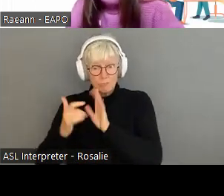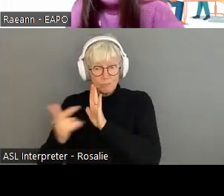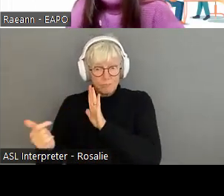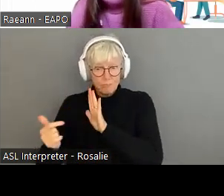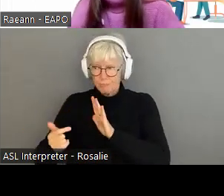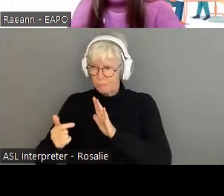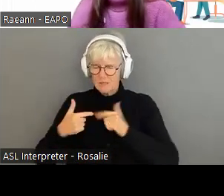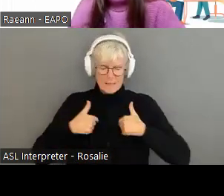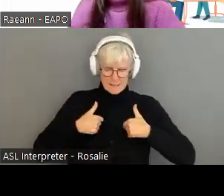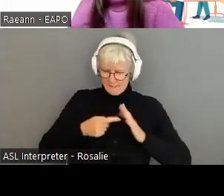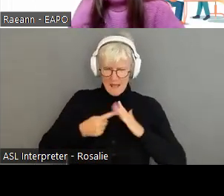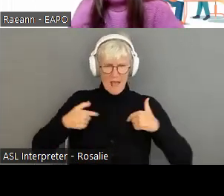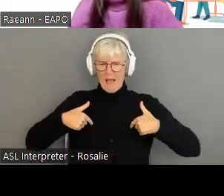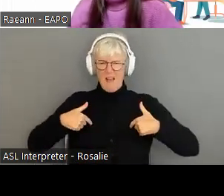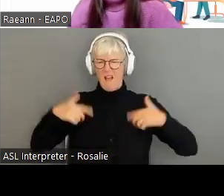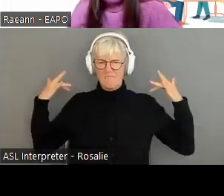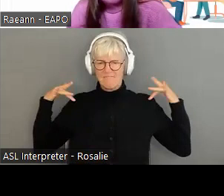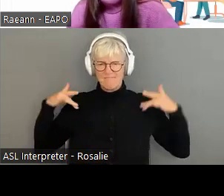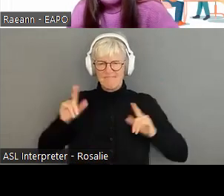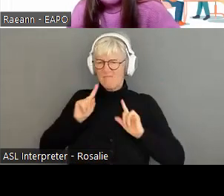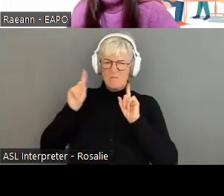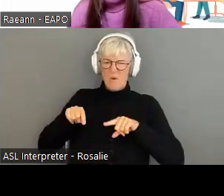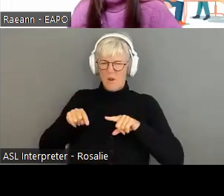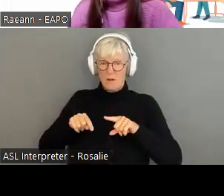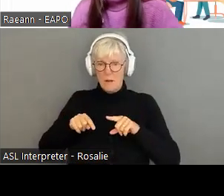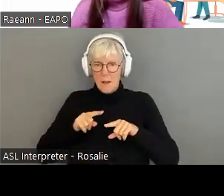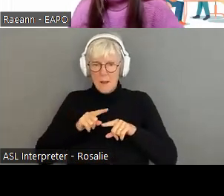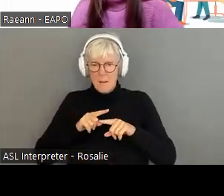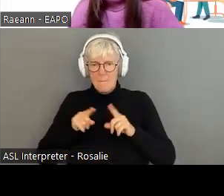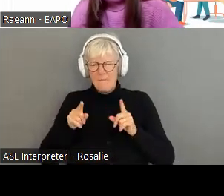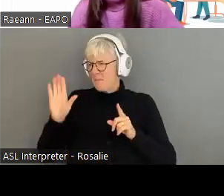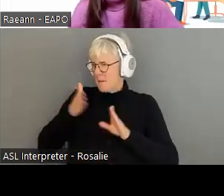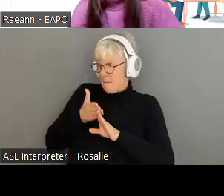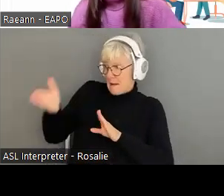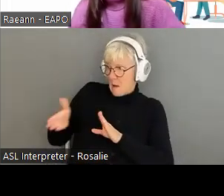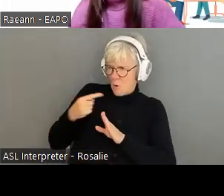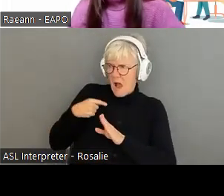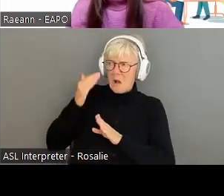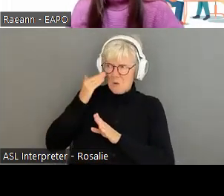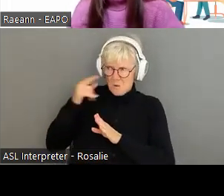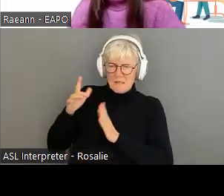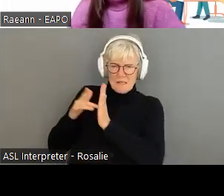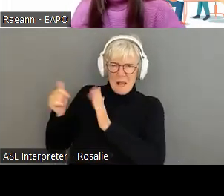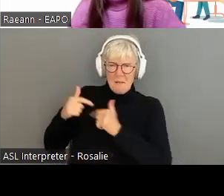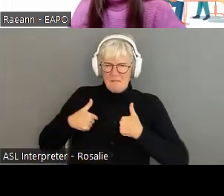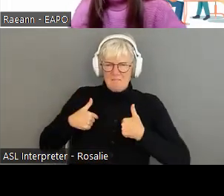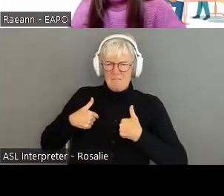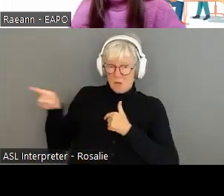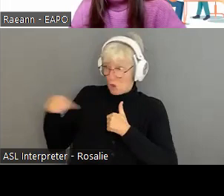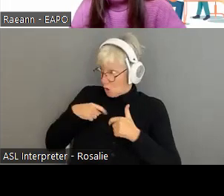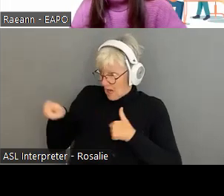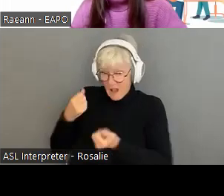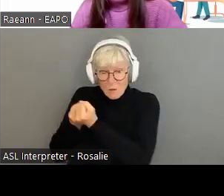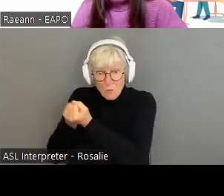well, it's not really my duty to report or show I see something going on with my neighbor and there's a scam, but you know, what should I do in these circumstances?